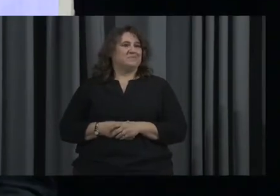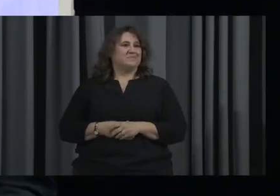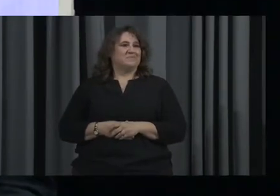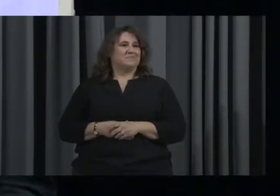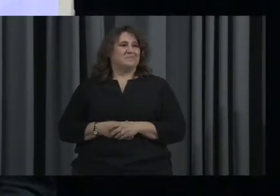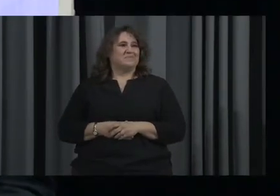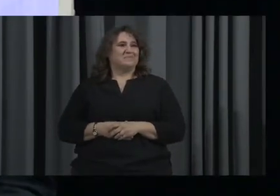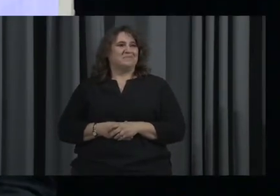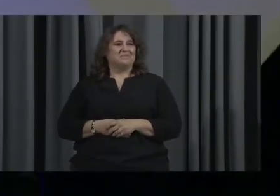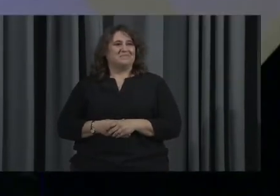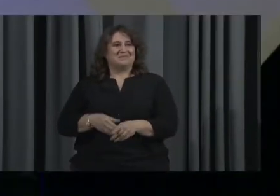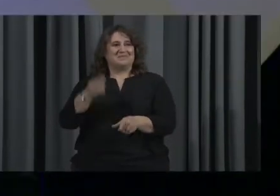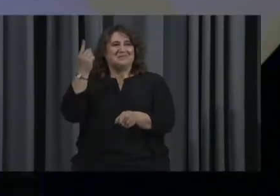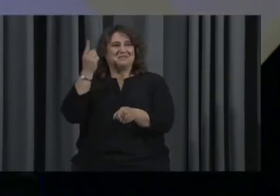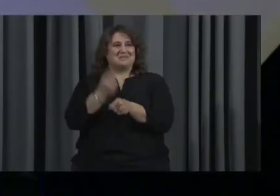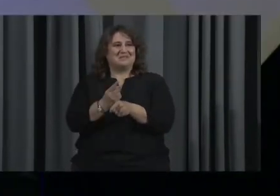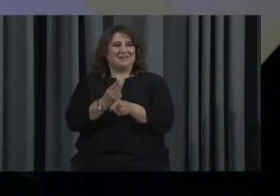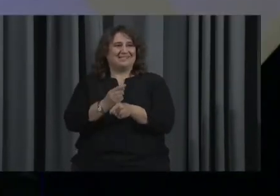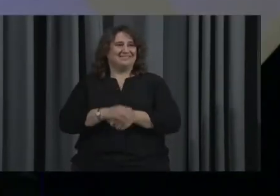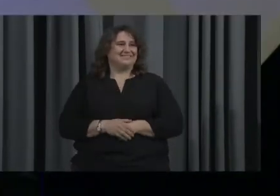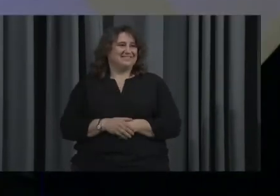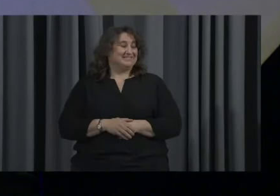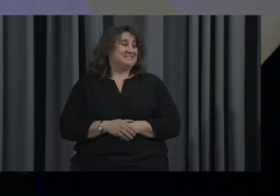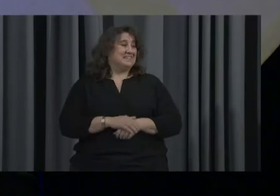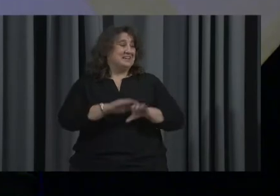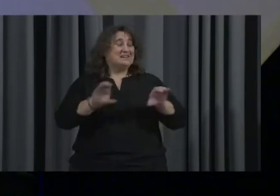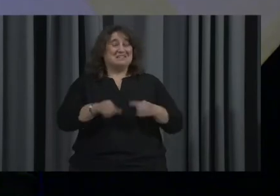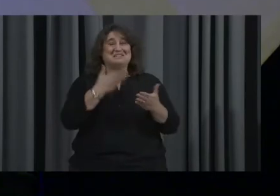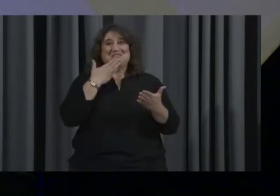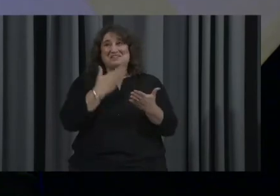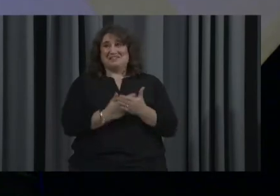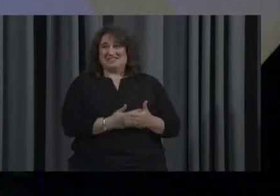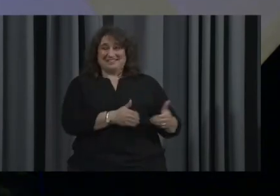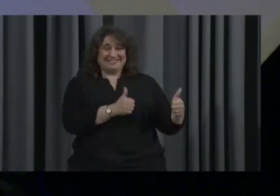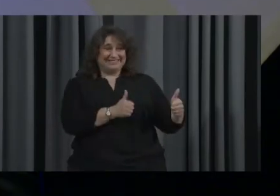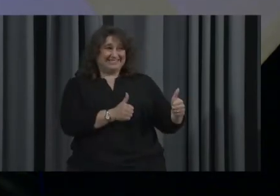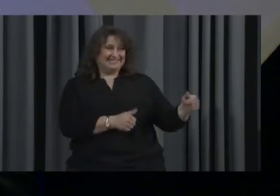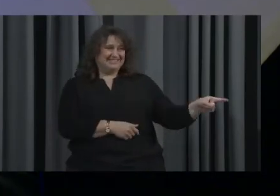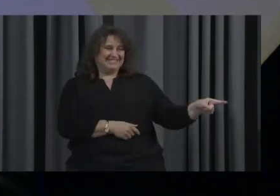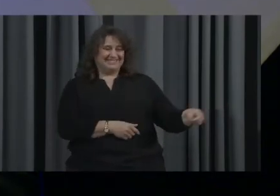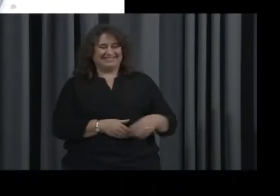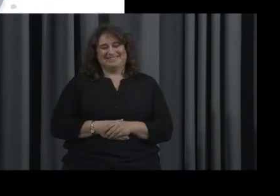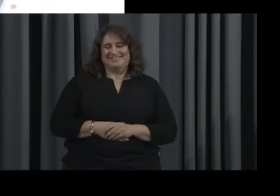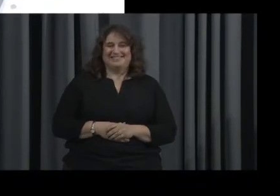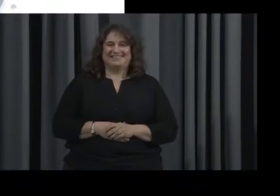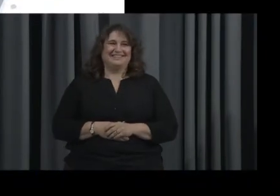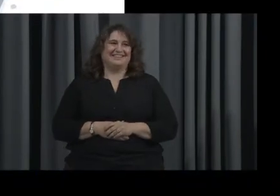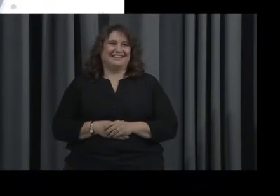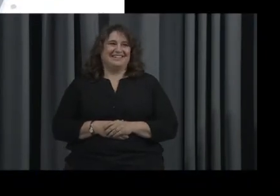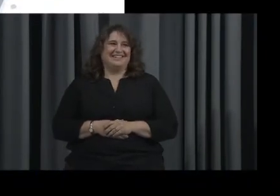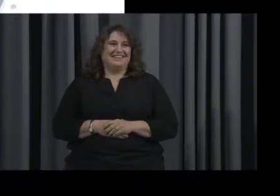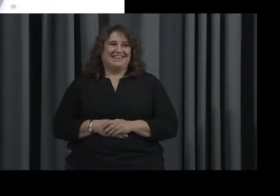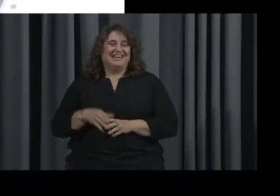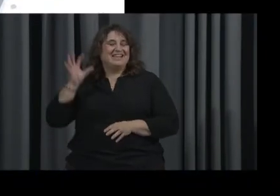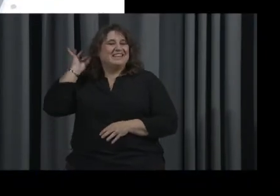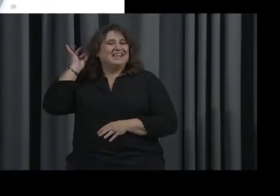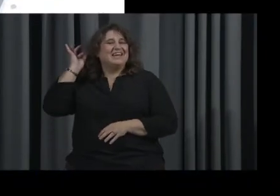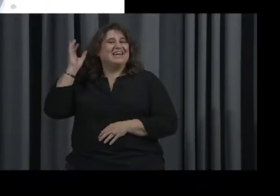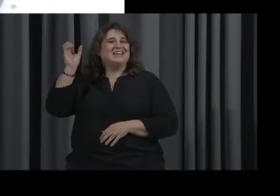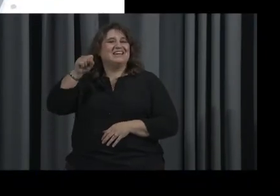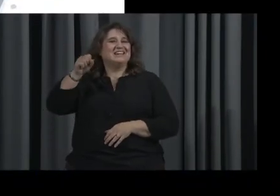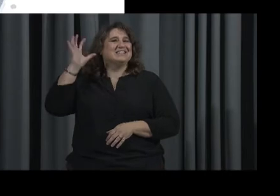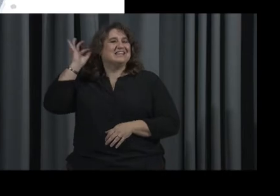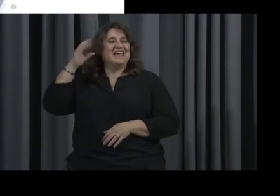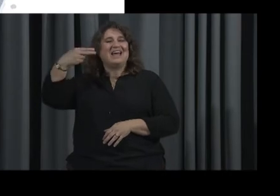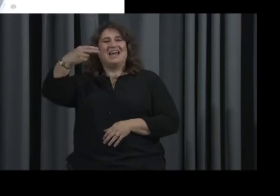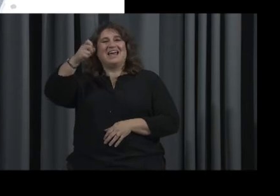I That's right. I'm doing good. You are doing good. You are doing good. Yes. Our hair. And as we said earlier, the hair is